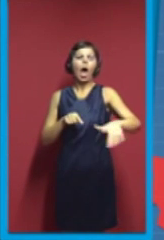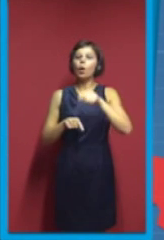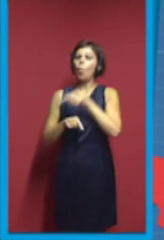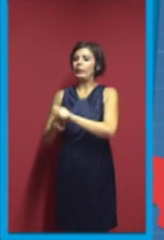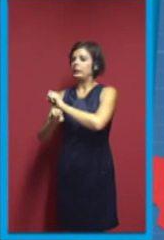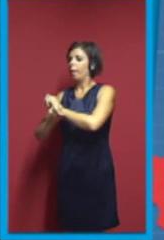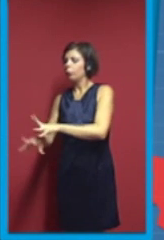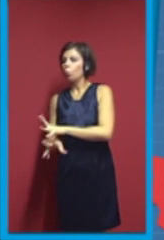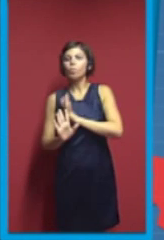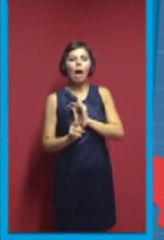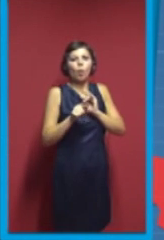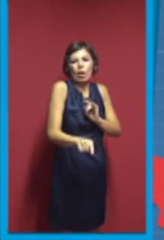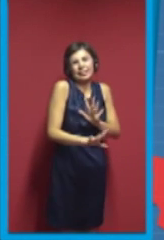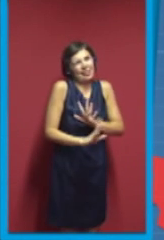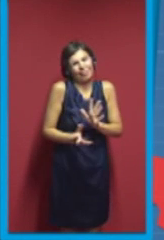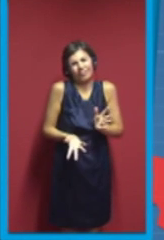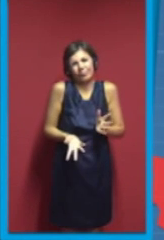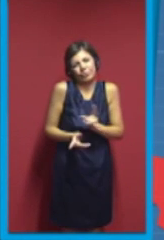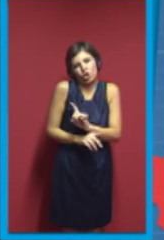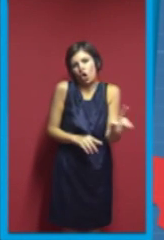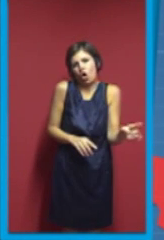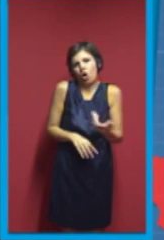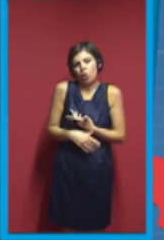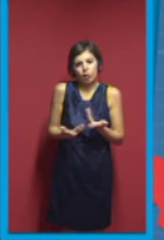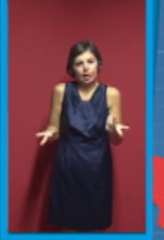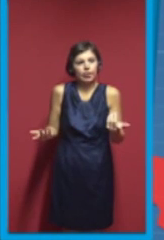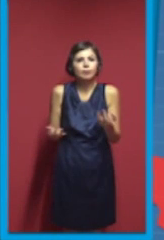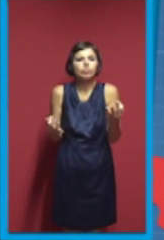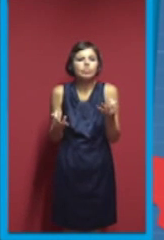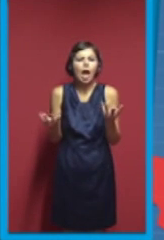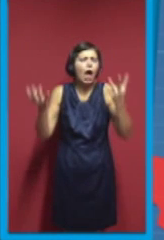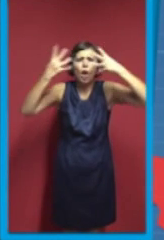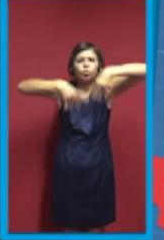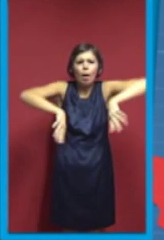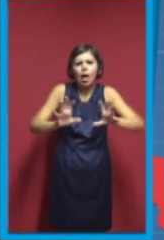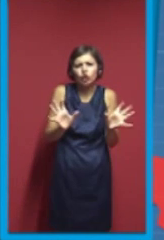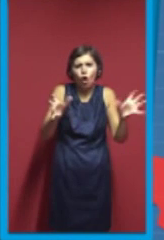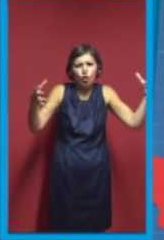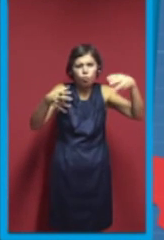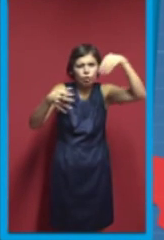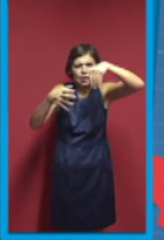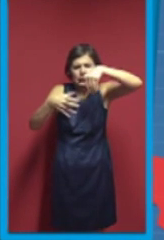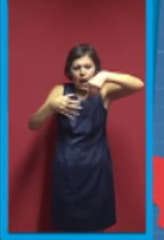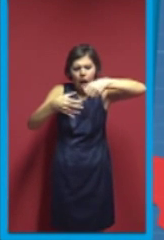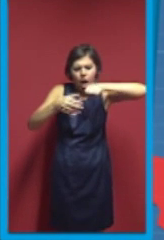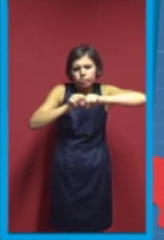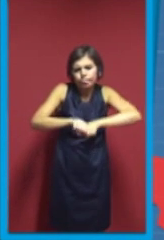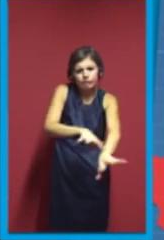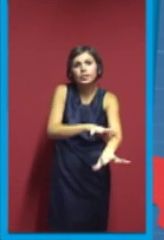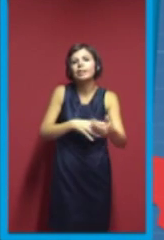Darwin again. No. The pros are that we are really, really, really fast. If something new